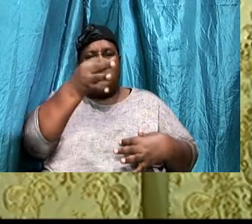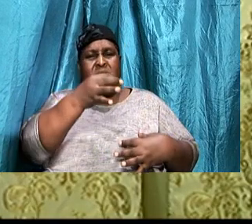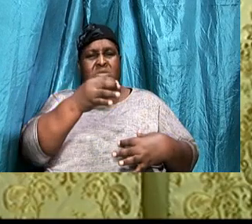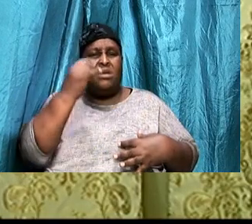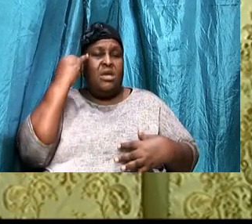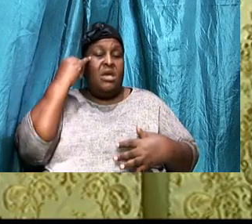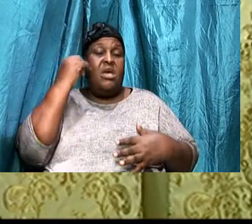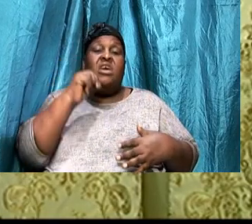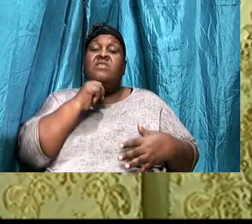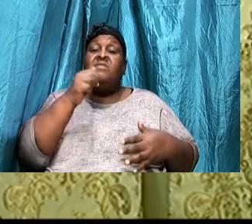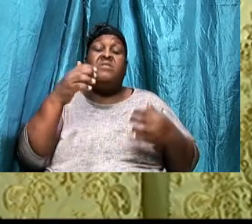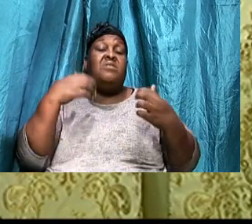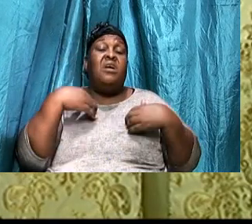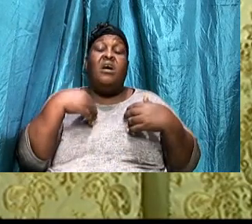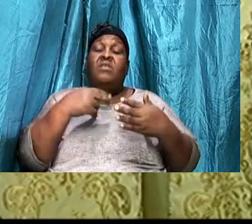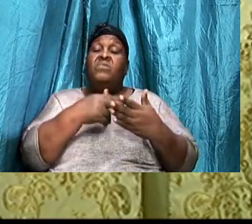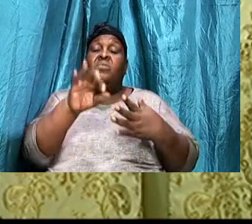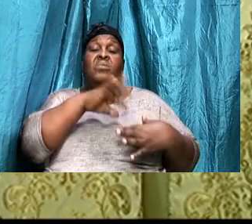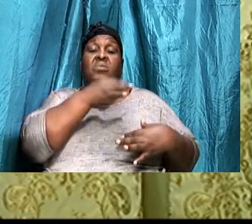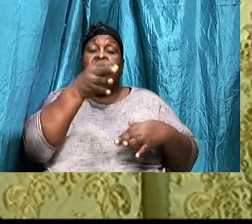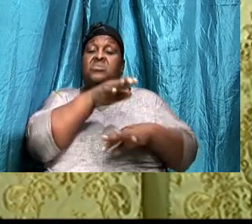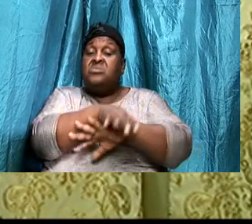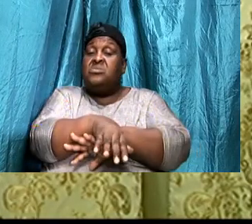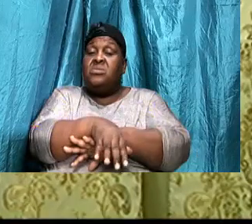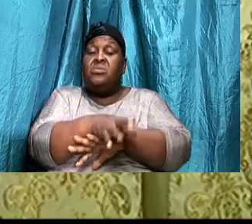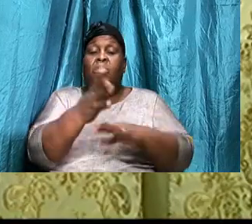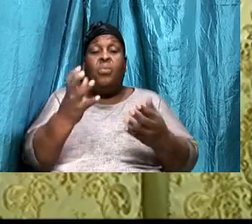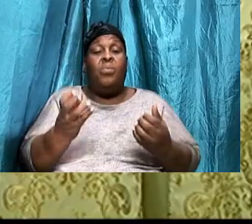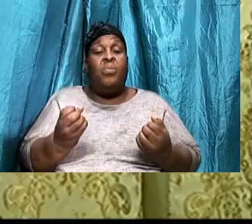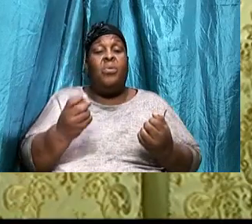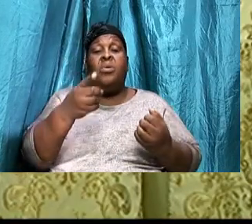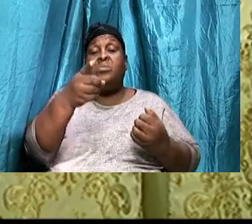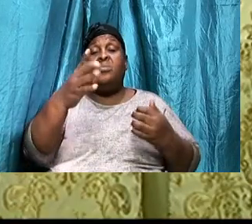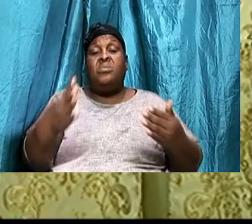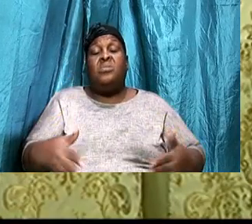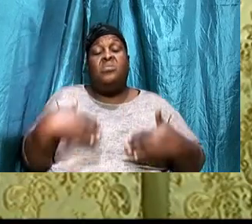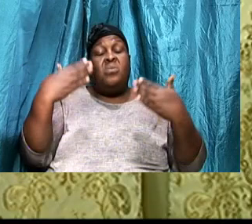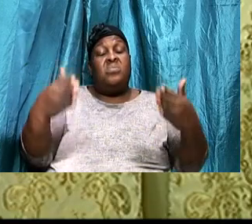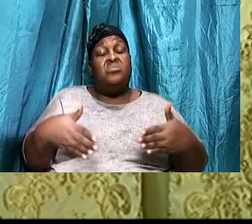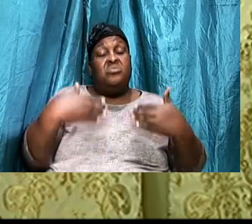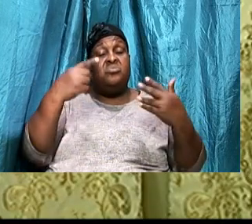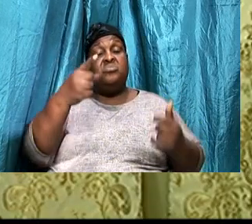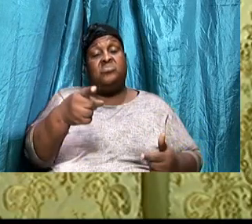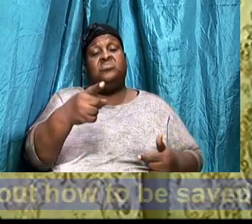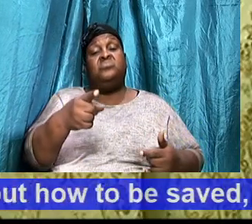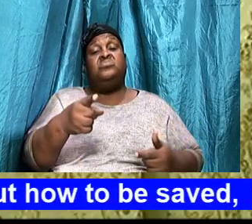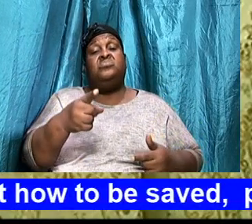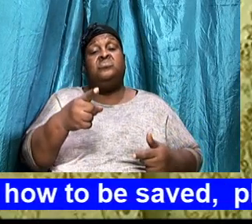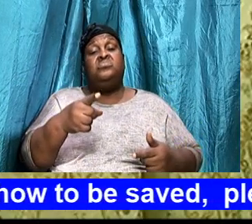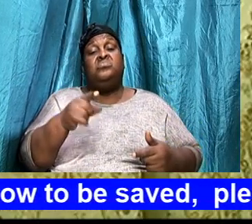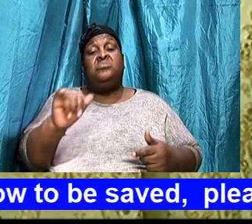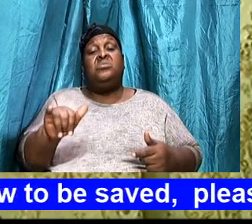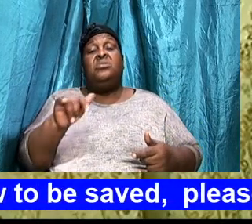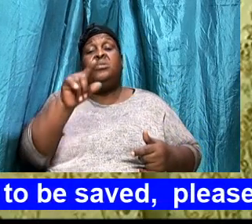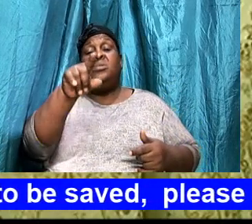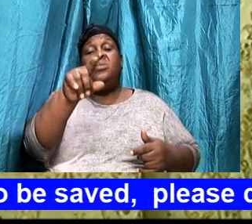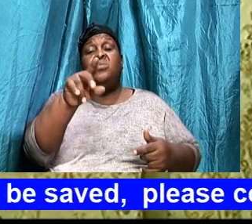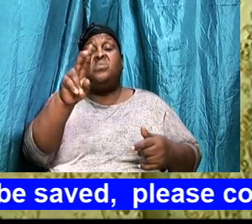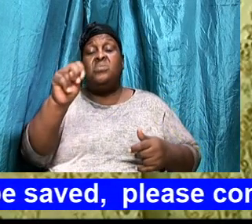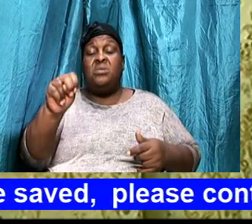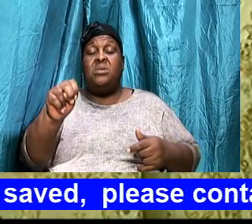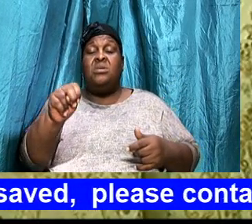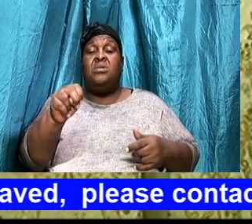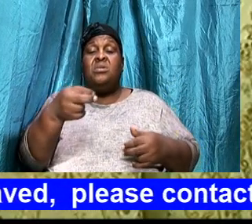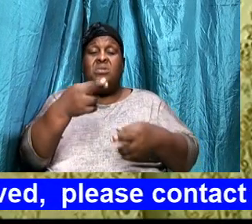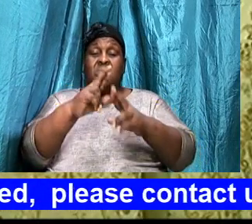have, The Holy Ghost tonight, I want to, Encourage you, That you need to receive,